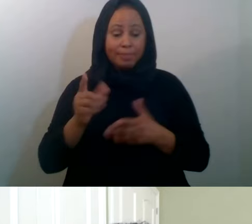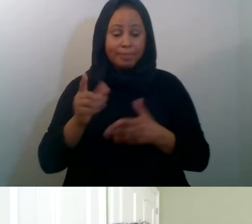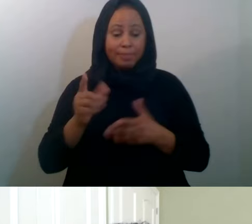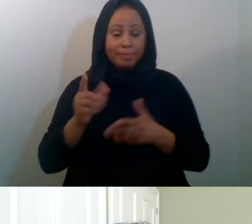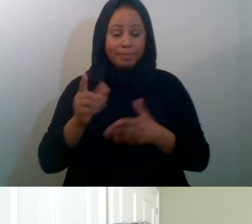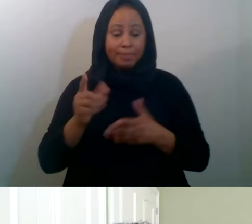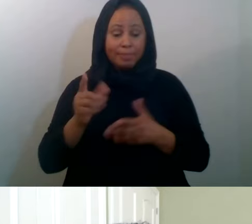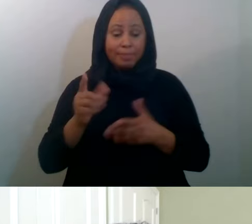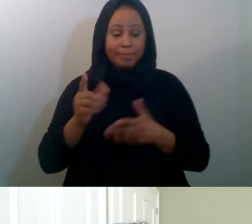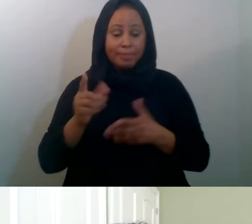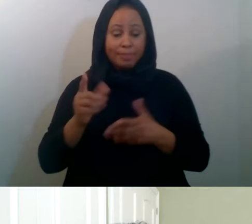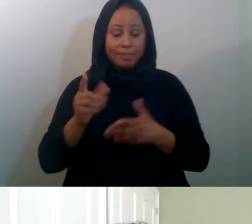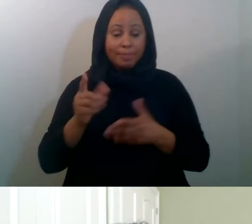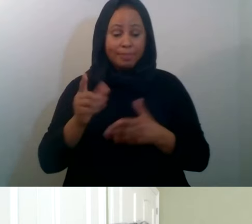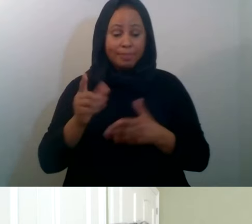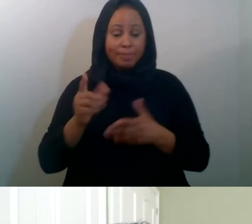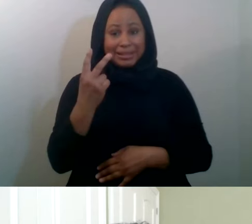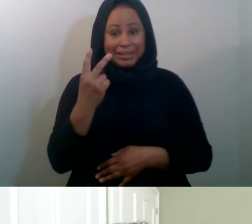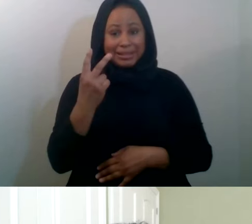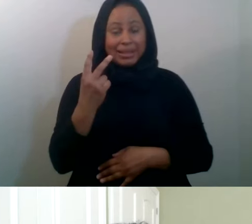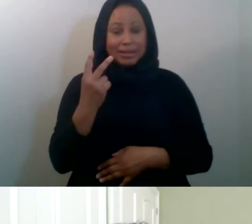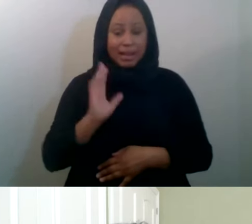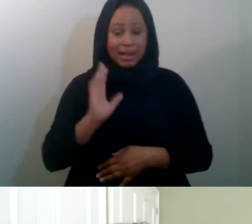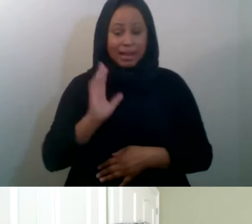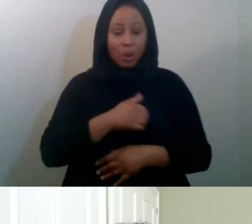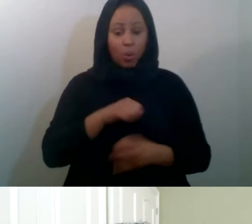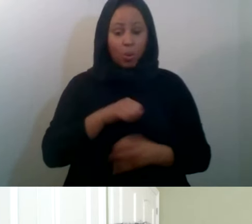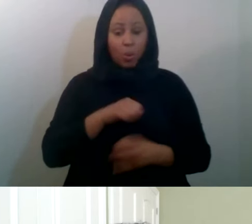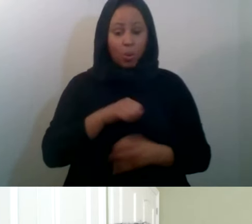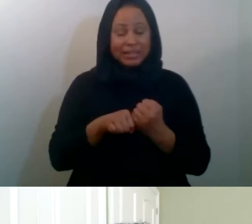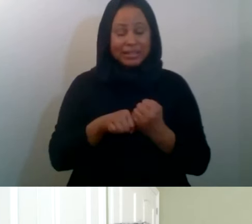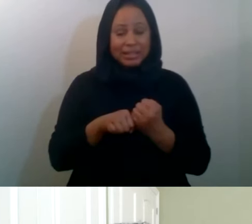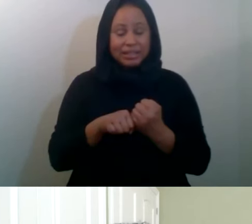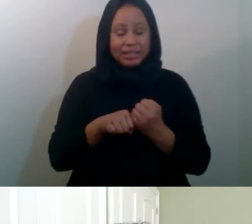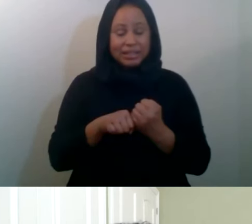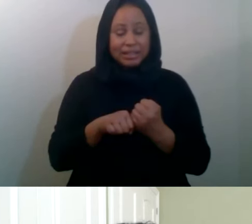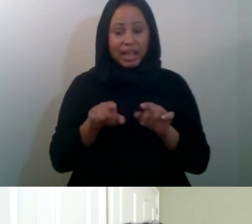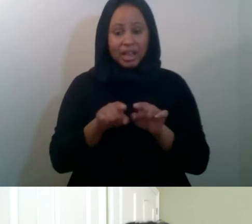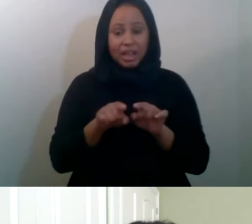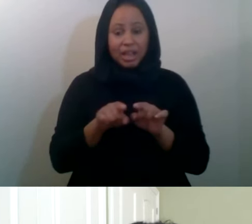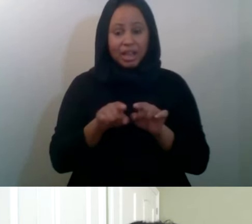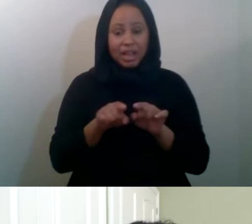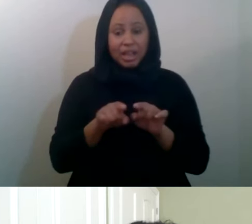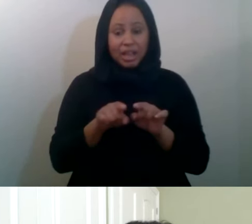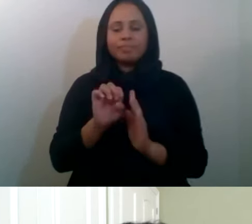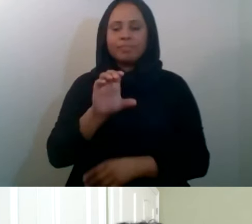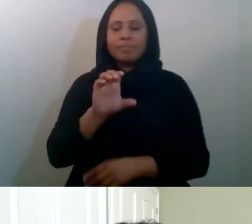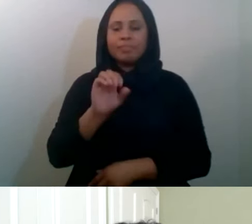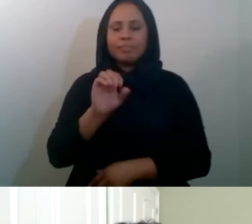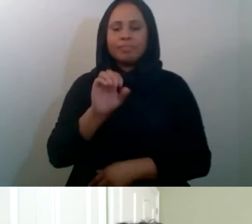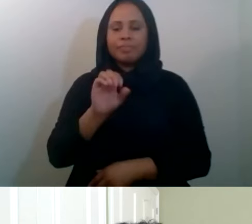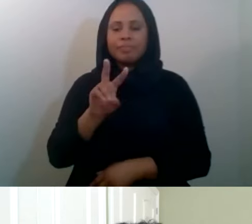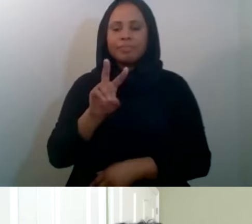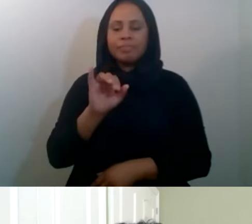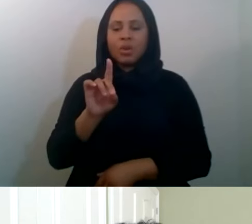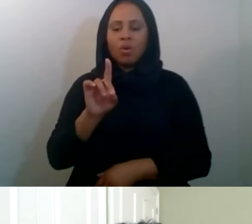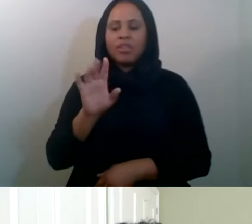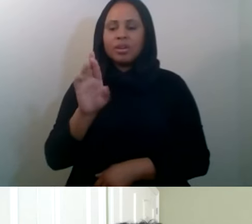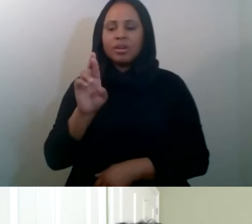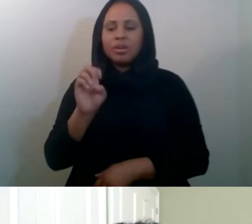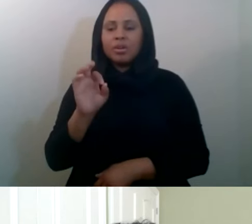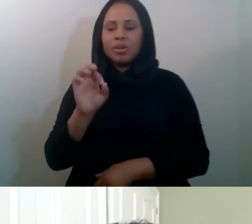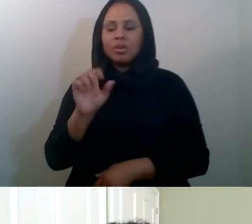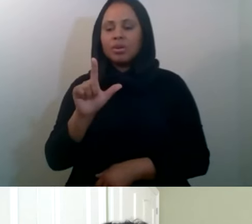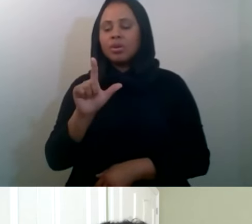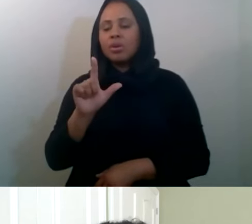with a lot of campaigns as well, where, uh, for example, the COVID relief campaign that was half a million, almost half a million dollars